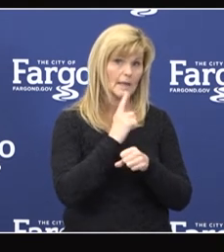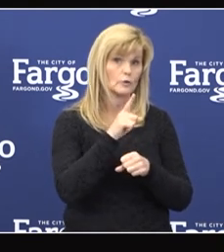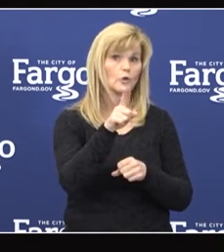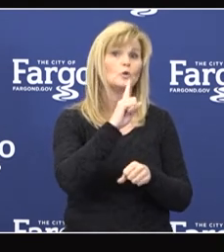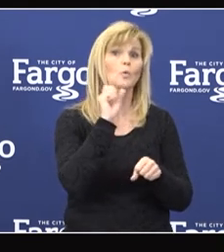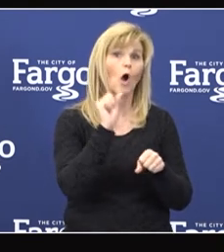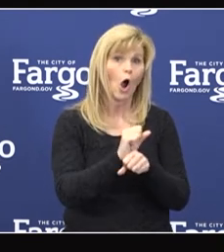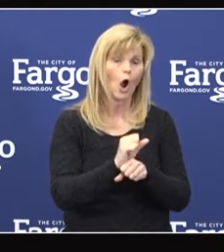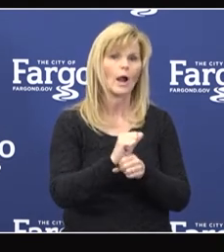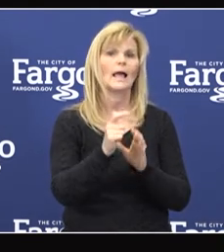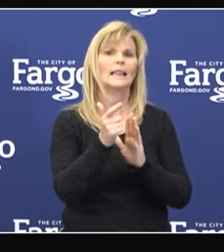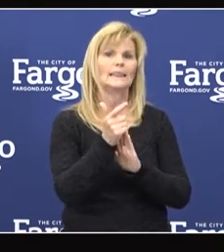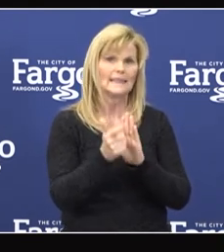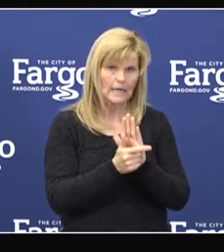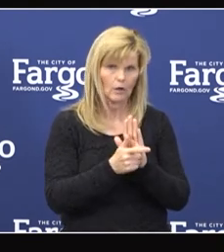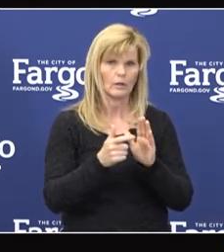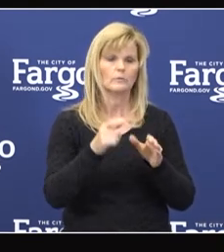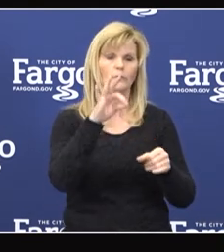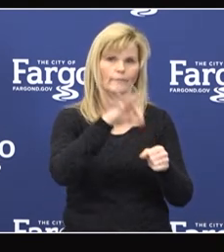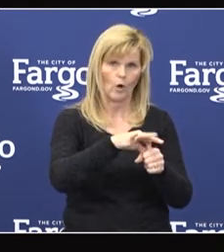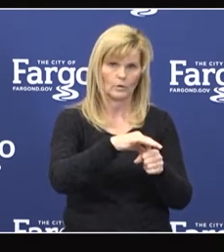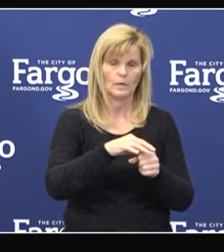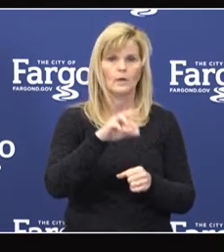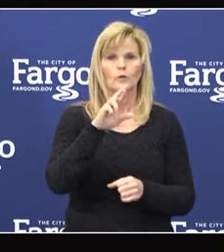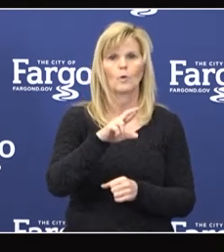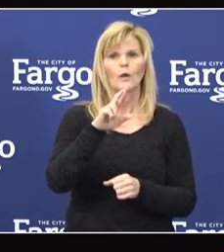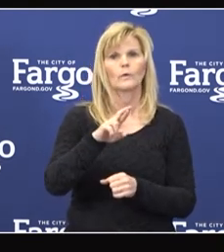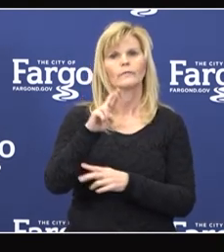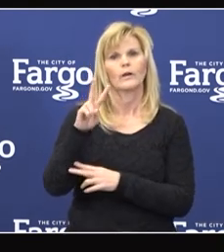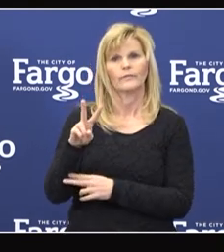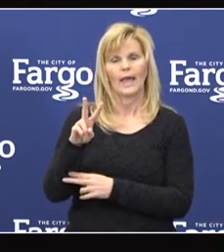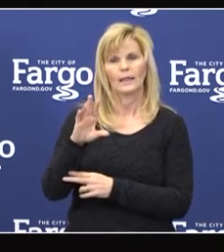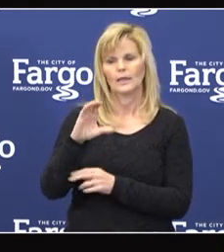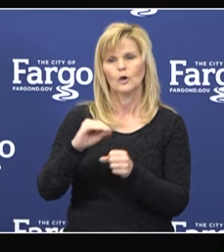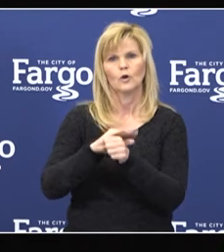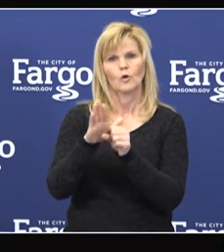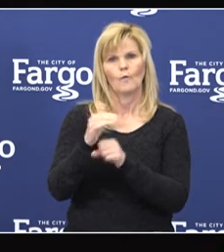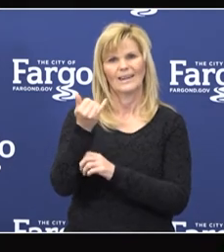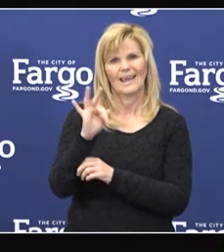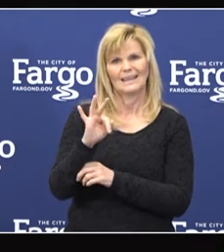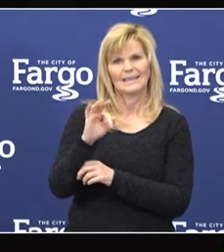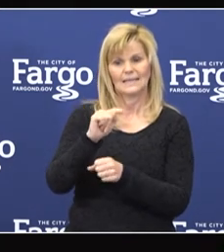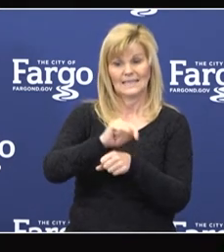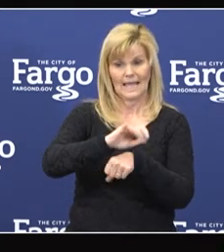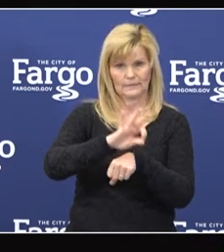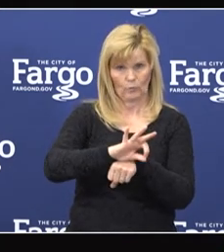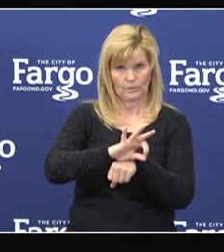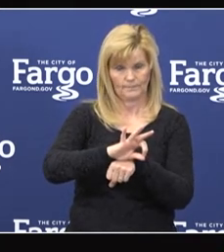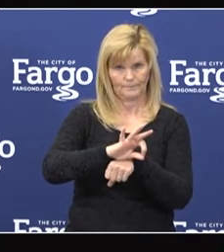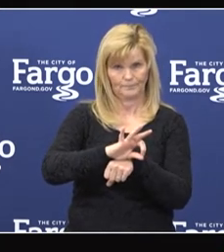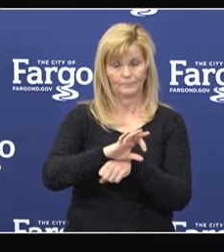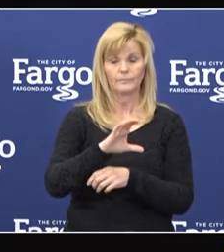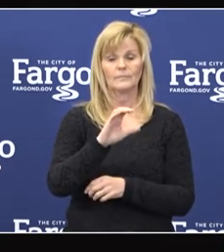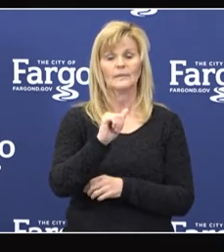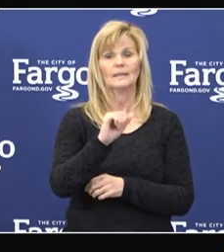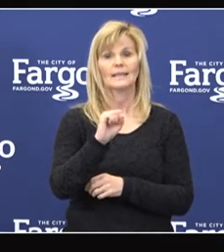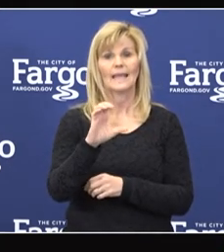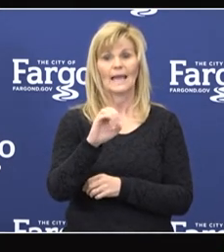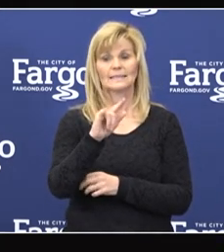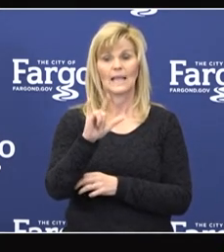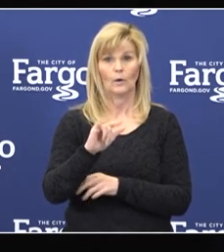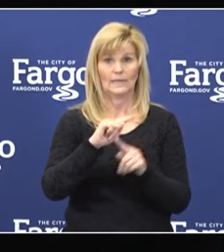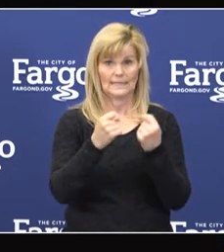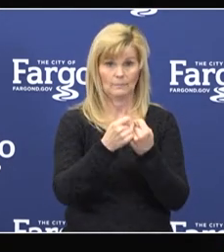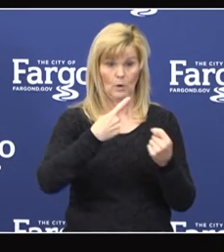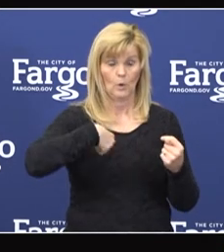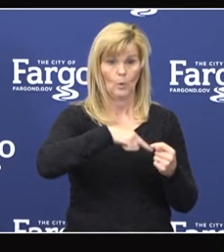are legally voting. The Red River Valley COVID-19 Task Force. The Cass County team, all of us,